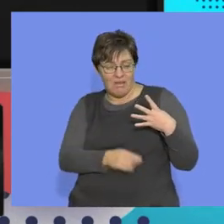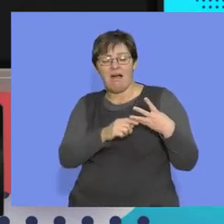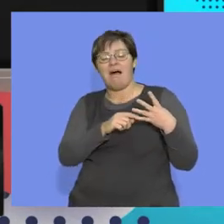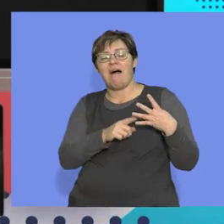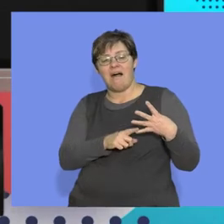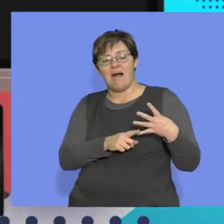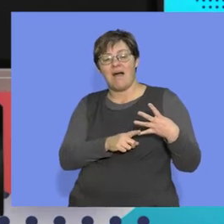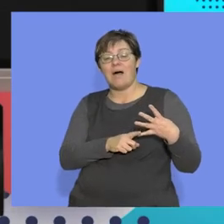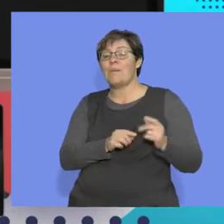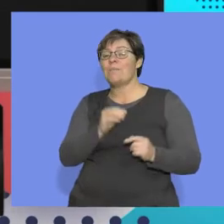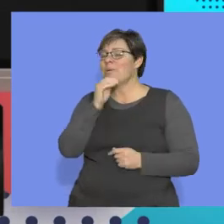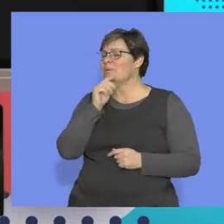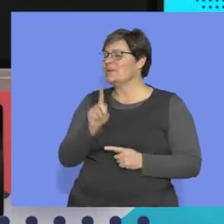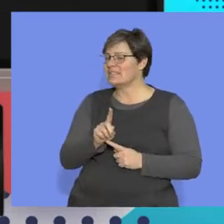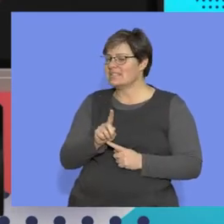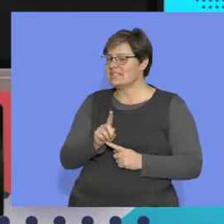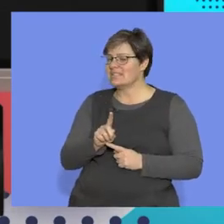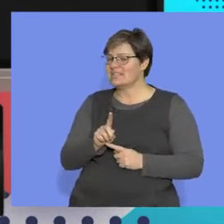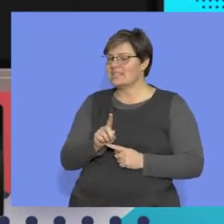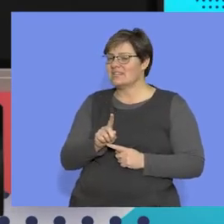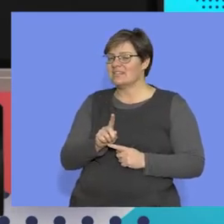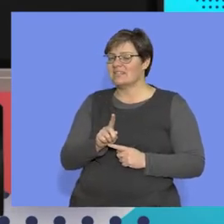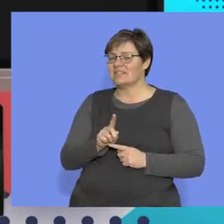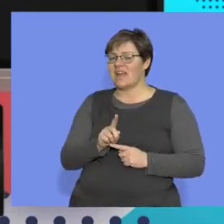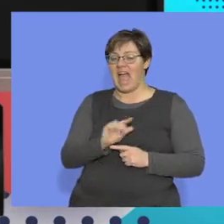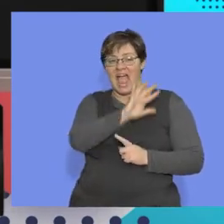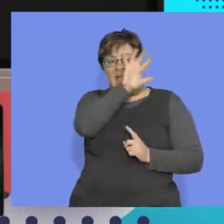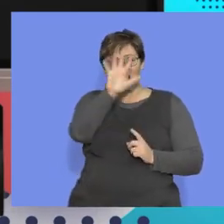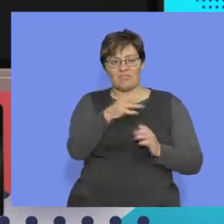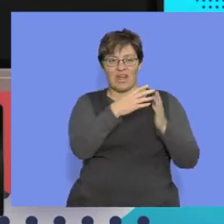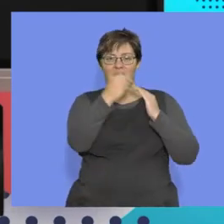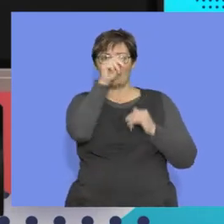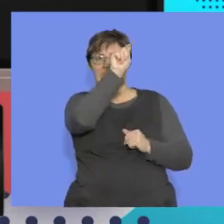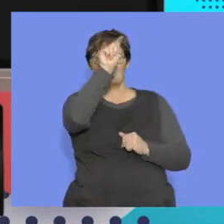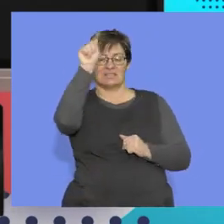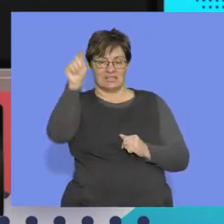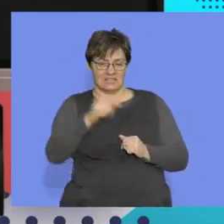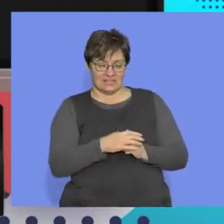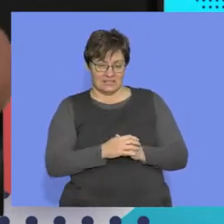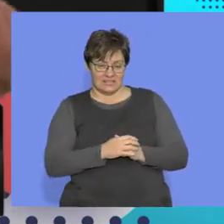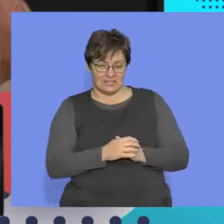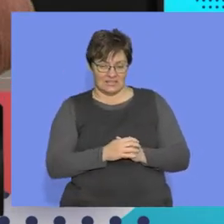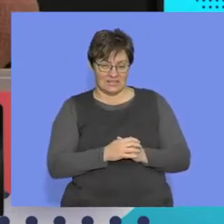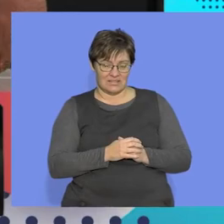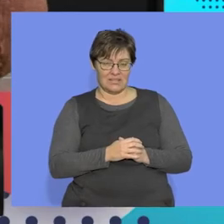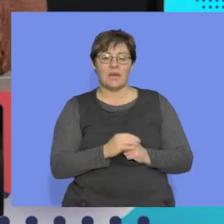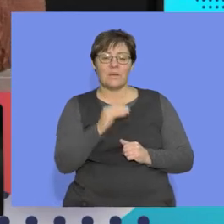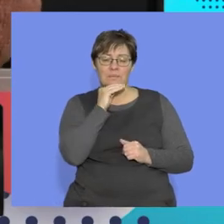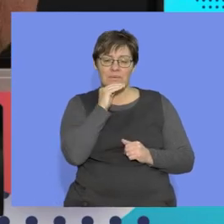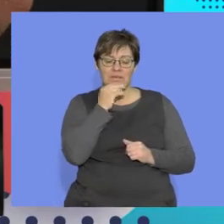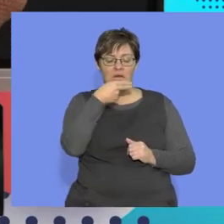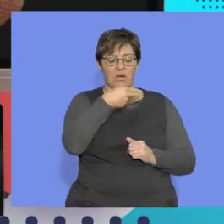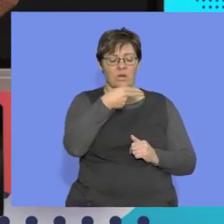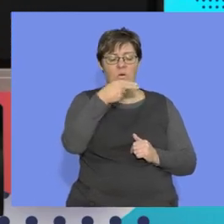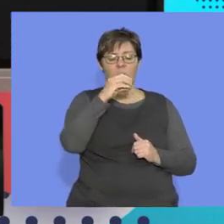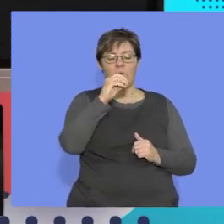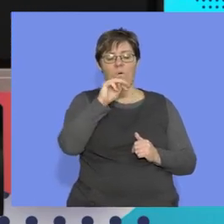it basically boils down to the Out of Africa, right? And what does that mean? Literally, homo